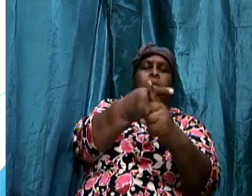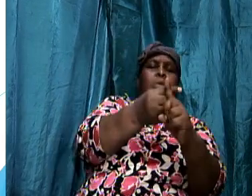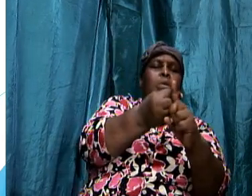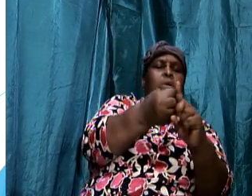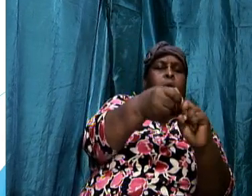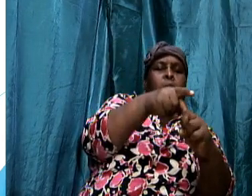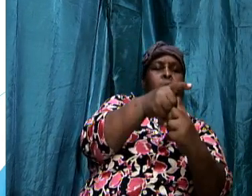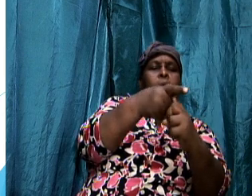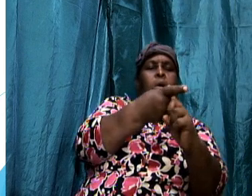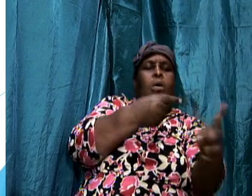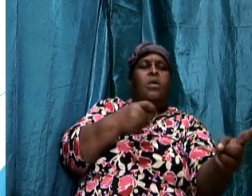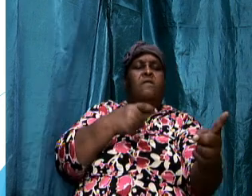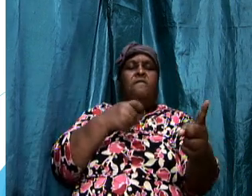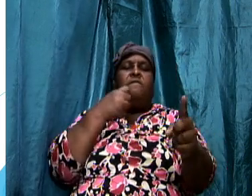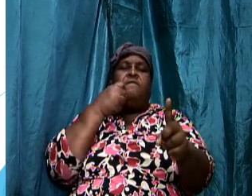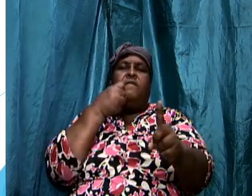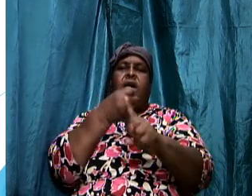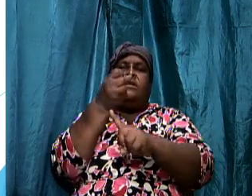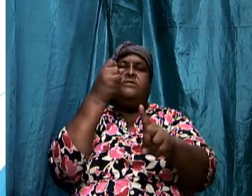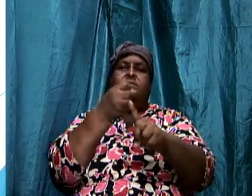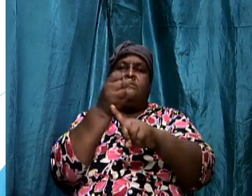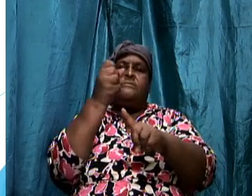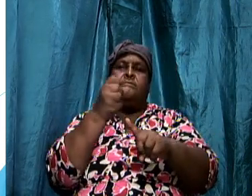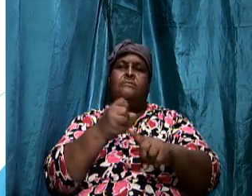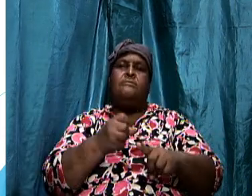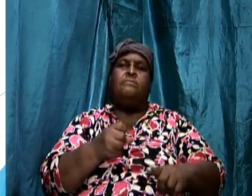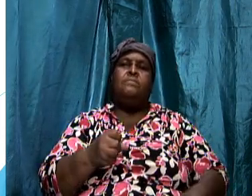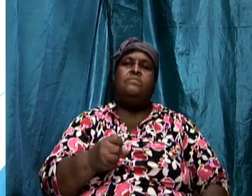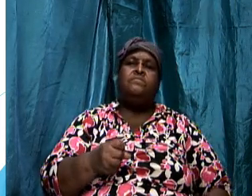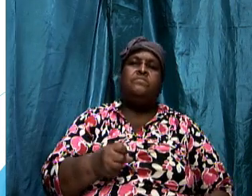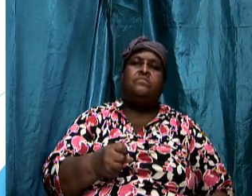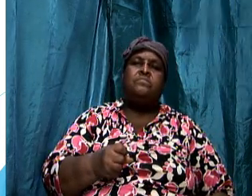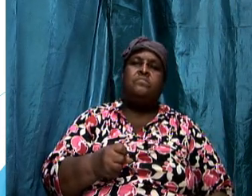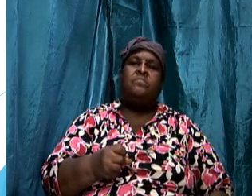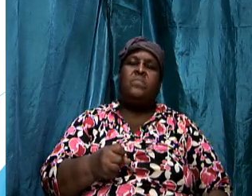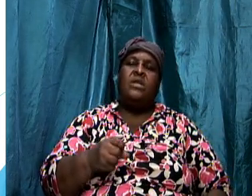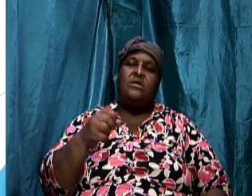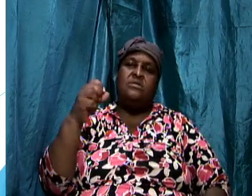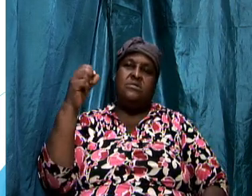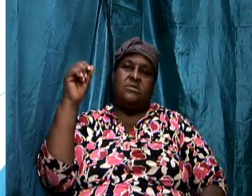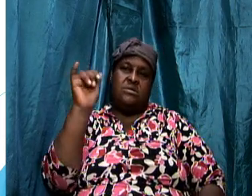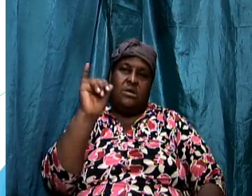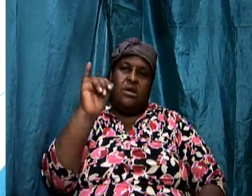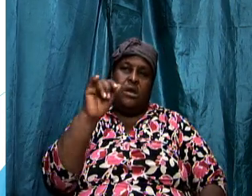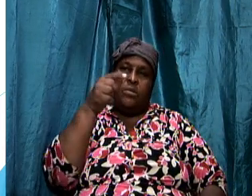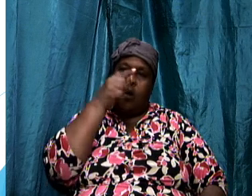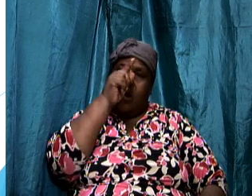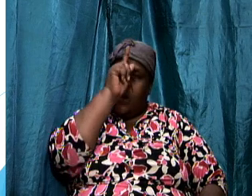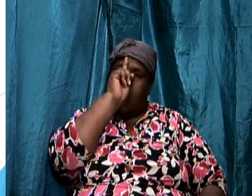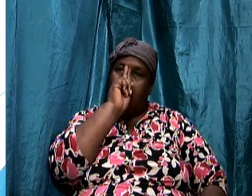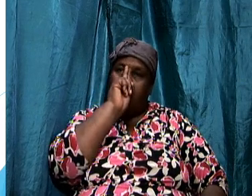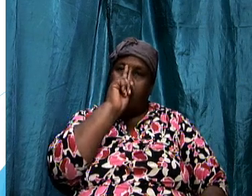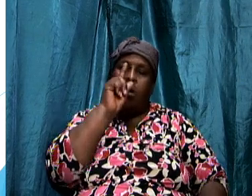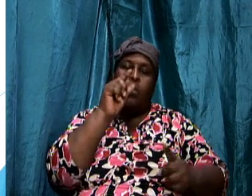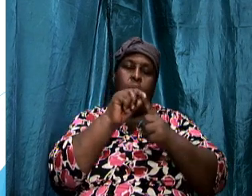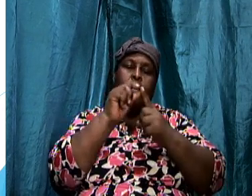but i want us also to note that the same greek word pale